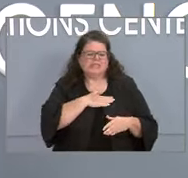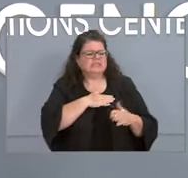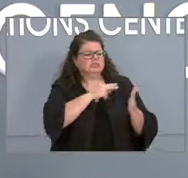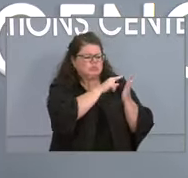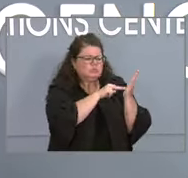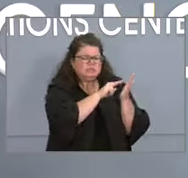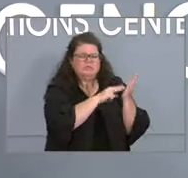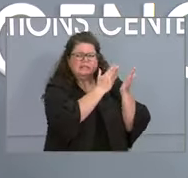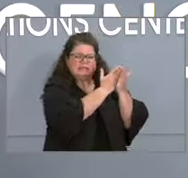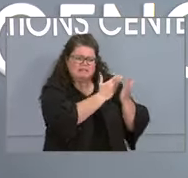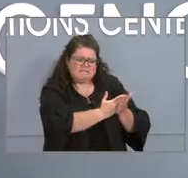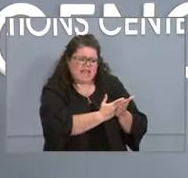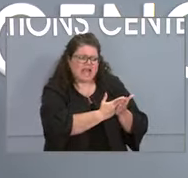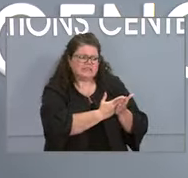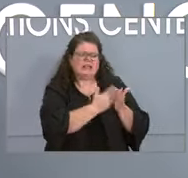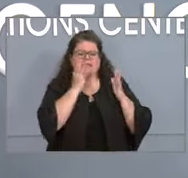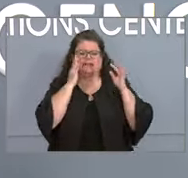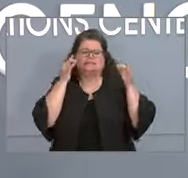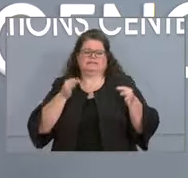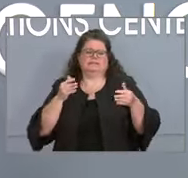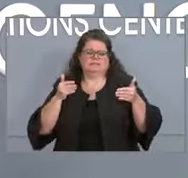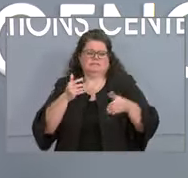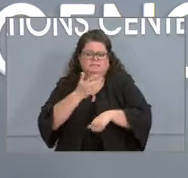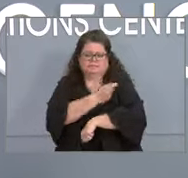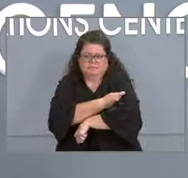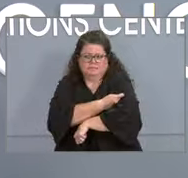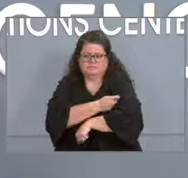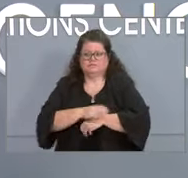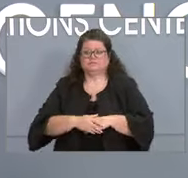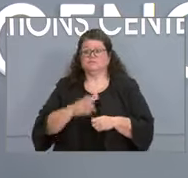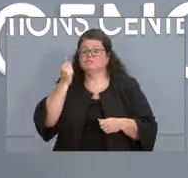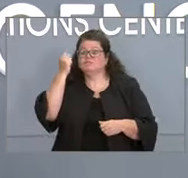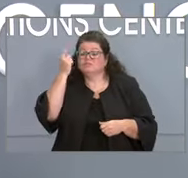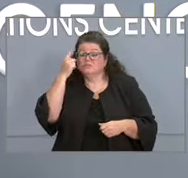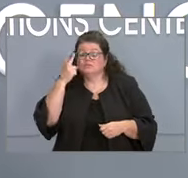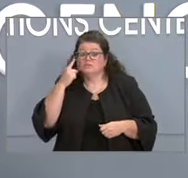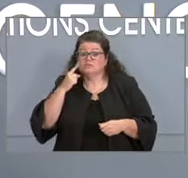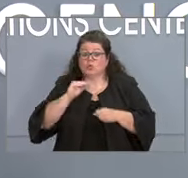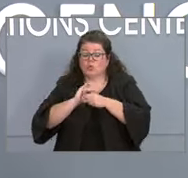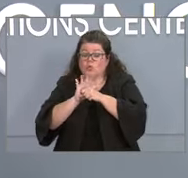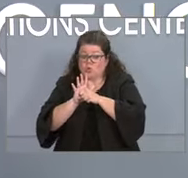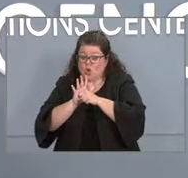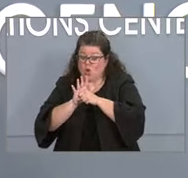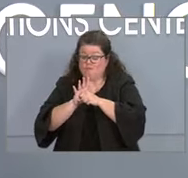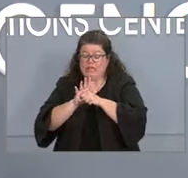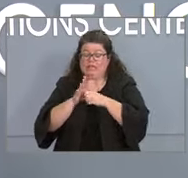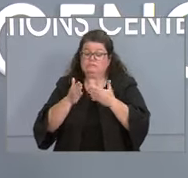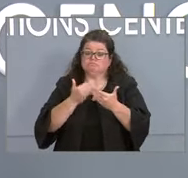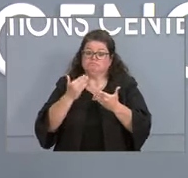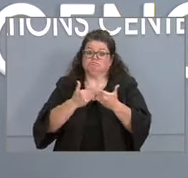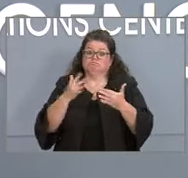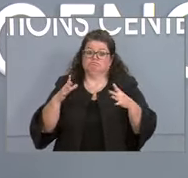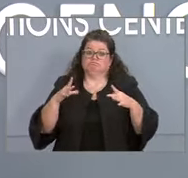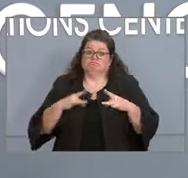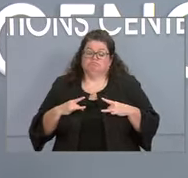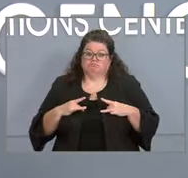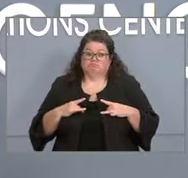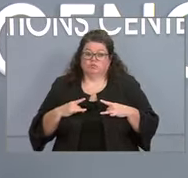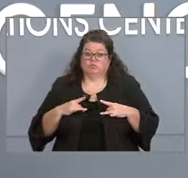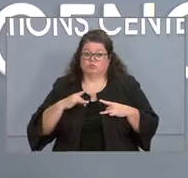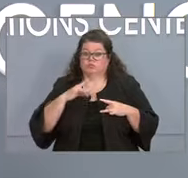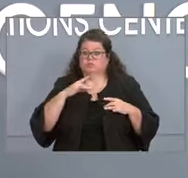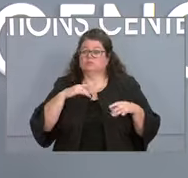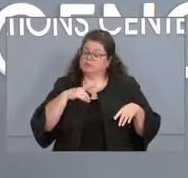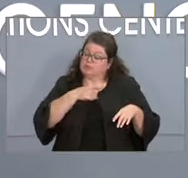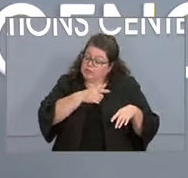vaccinated. The COVID-19 virus is more contagious than ever, and we are seeing it attack the unvaccinated and make